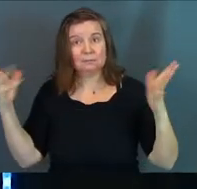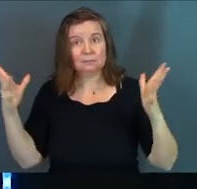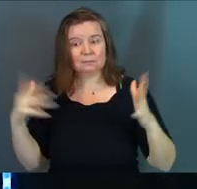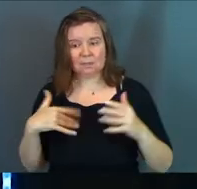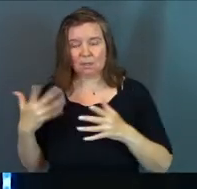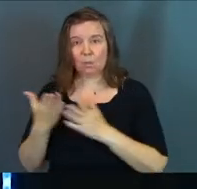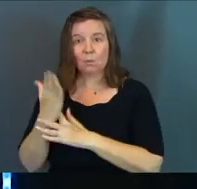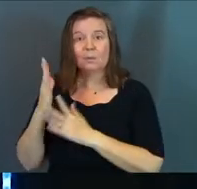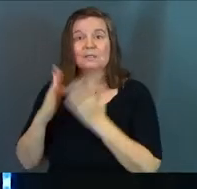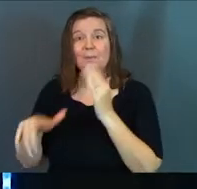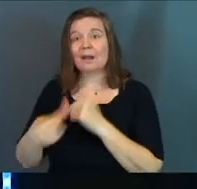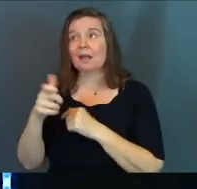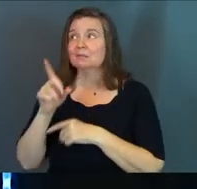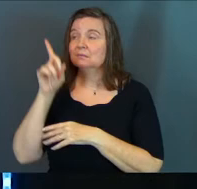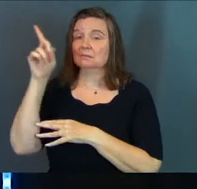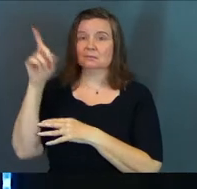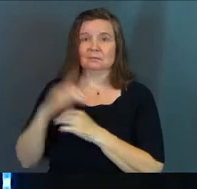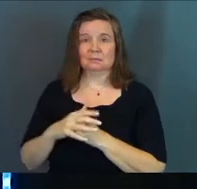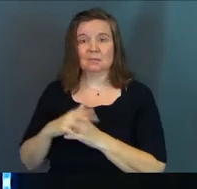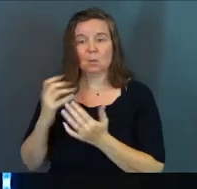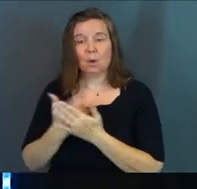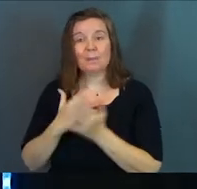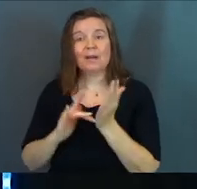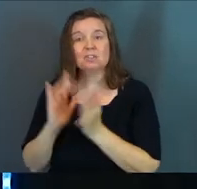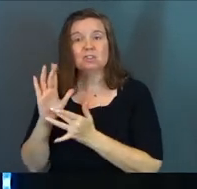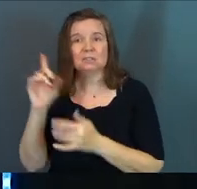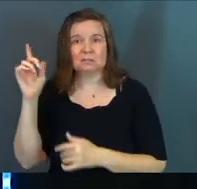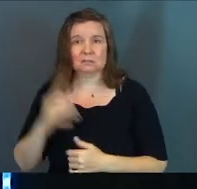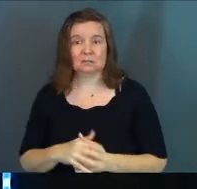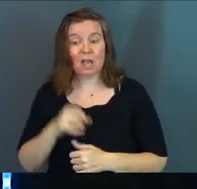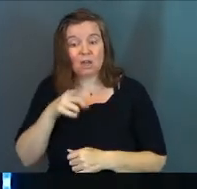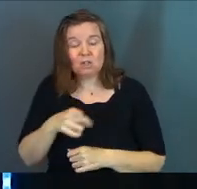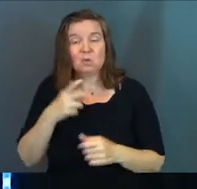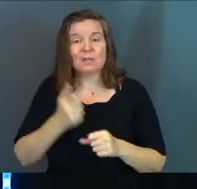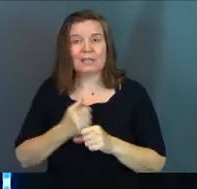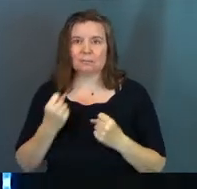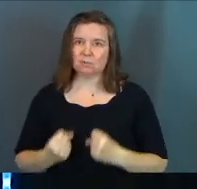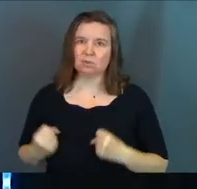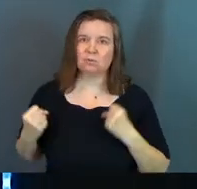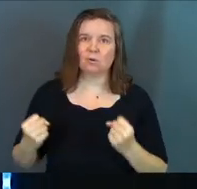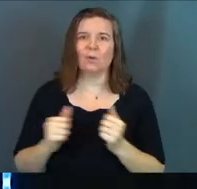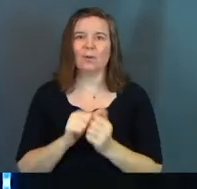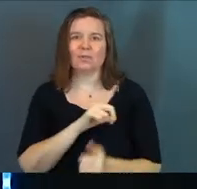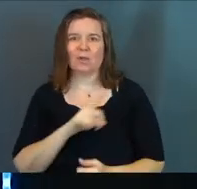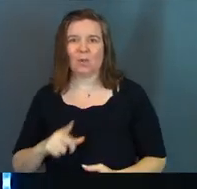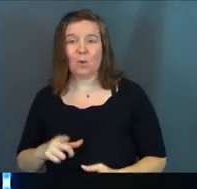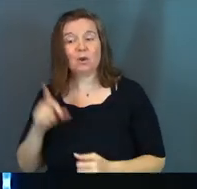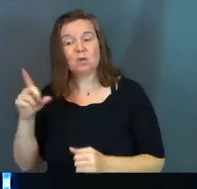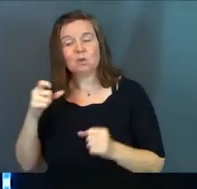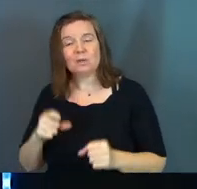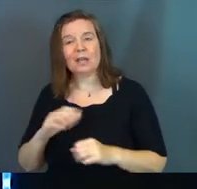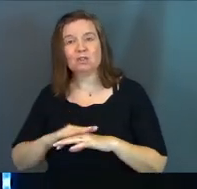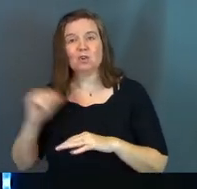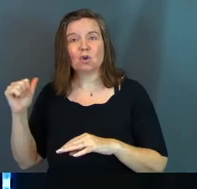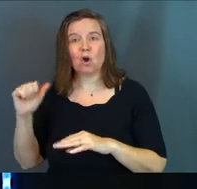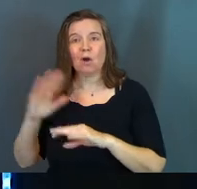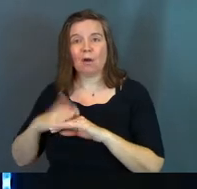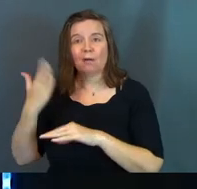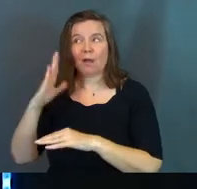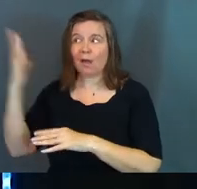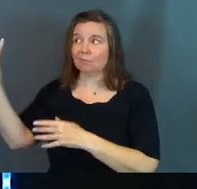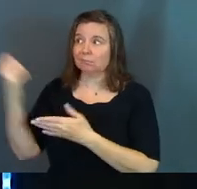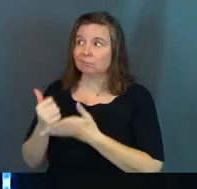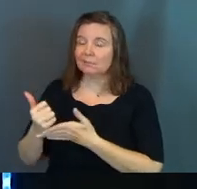It's won by somebody else. It's won by Jesus. And you get to be strong in the Lord. And you get to call on him.